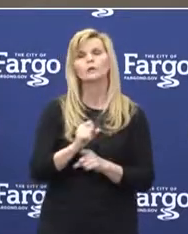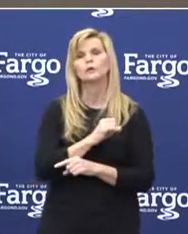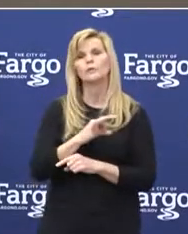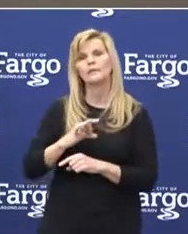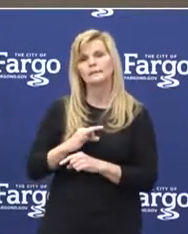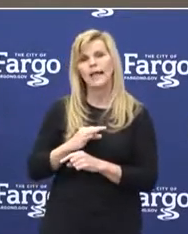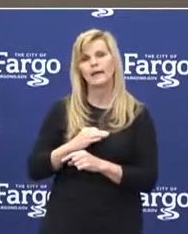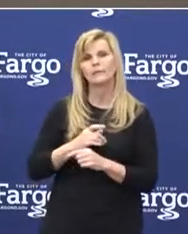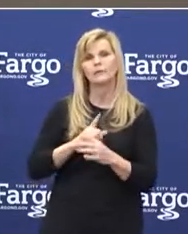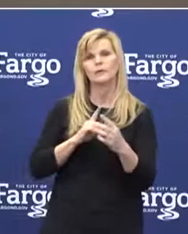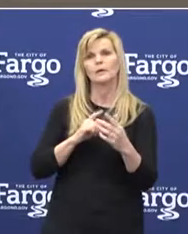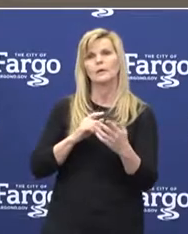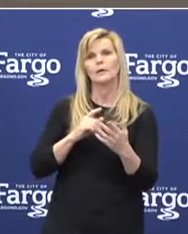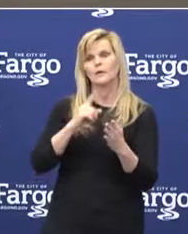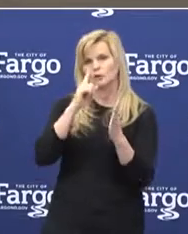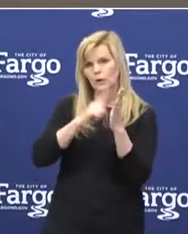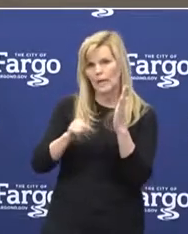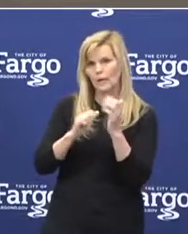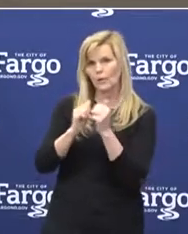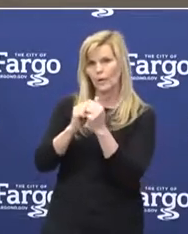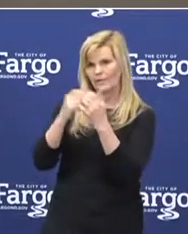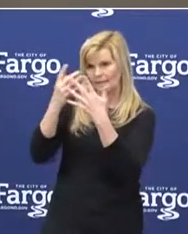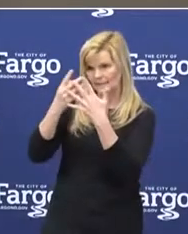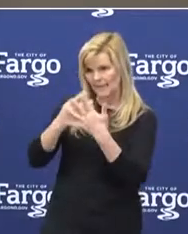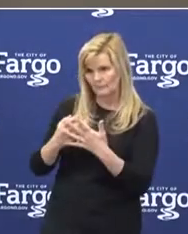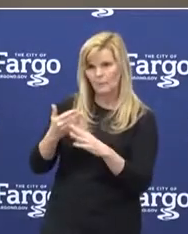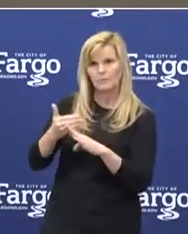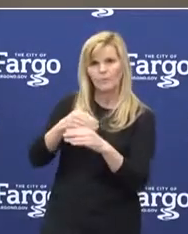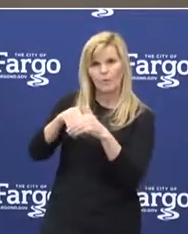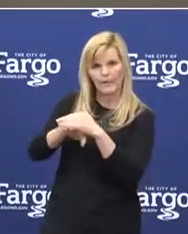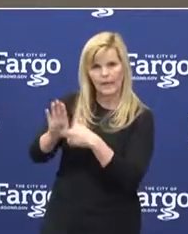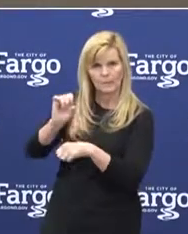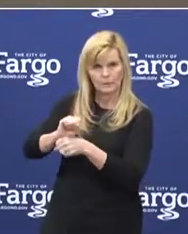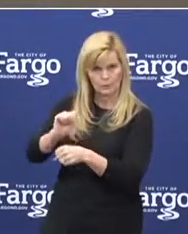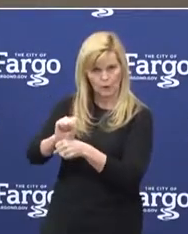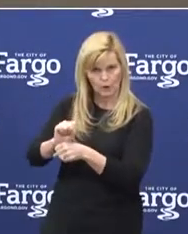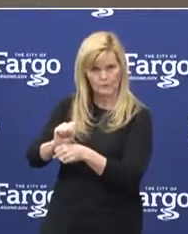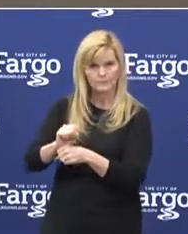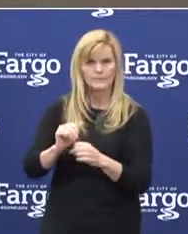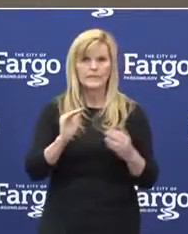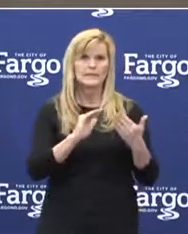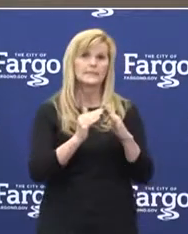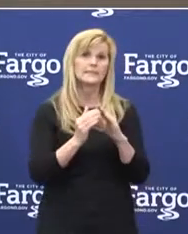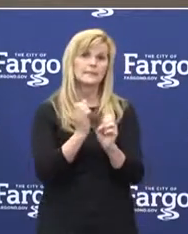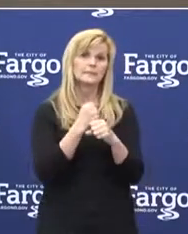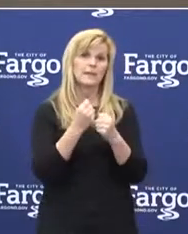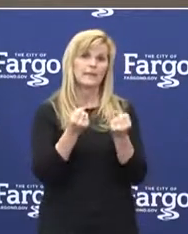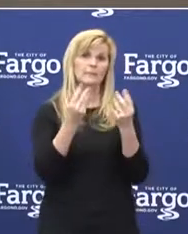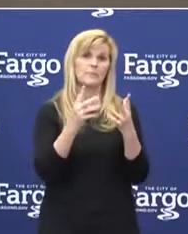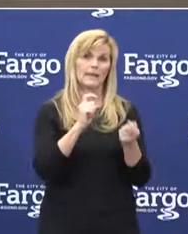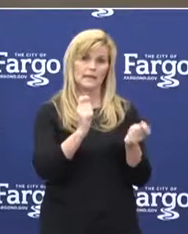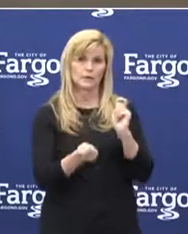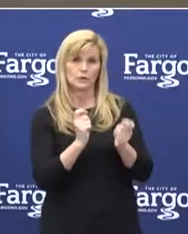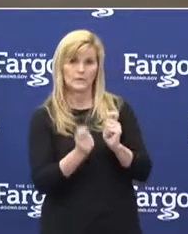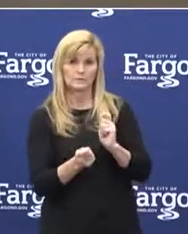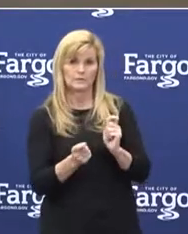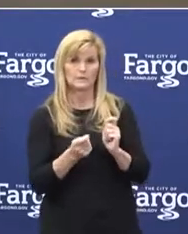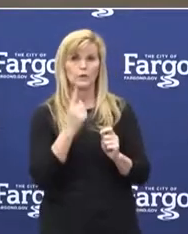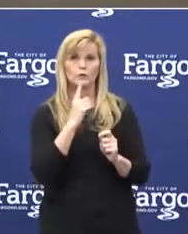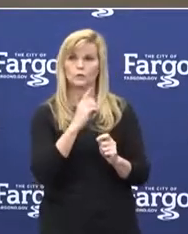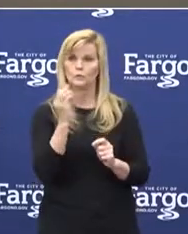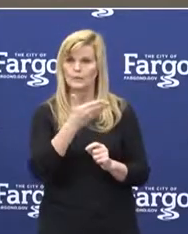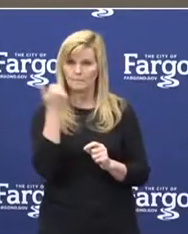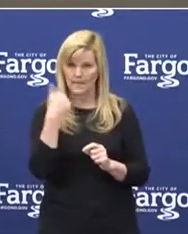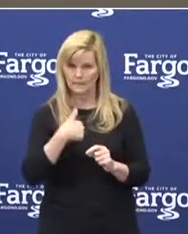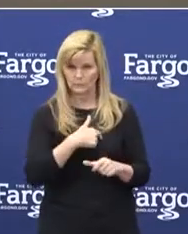in individual symptom assessments before coming to work. The city is making many adjustments to prevent risks as best we can.